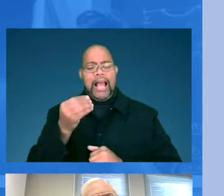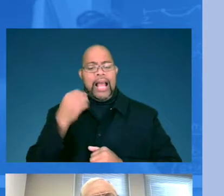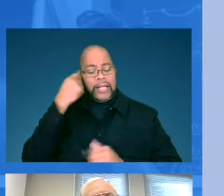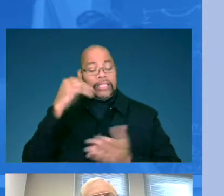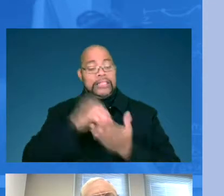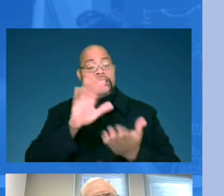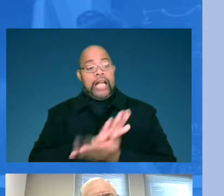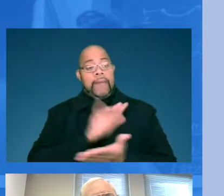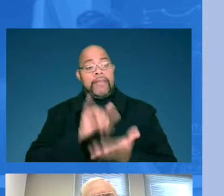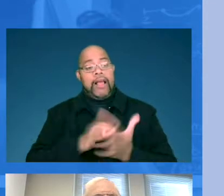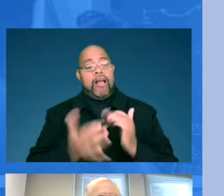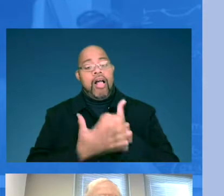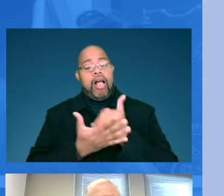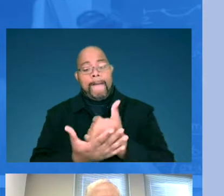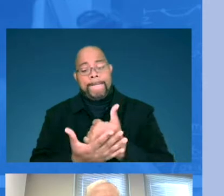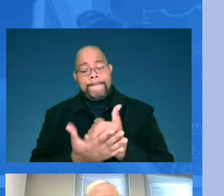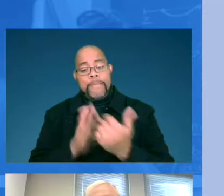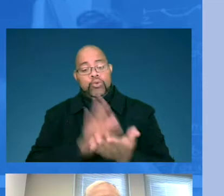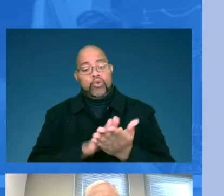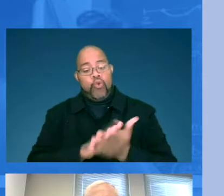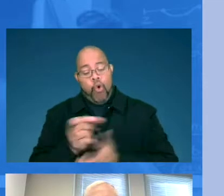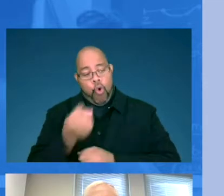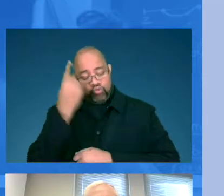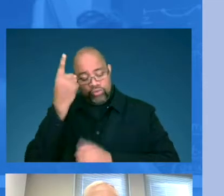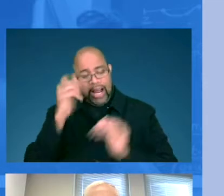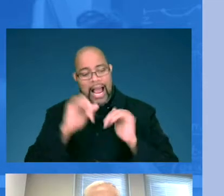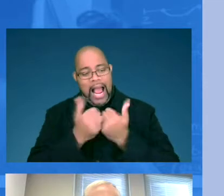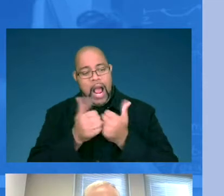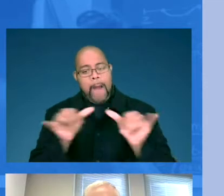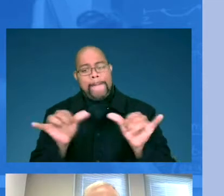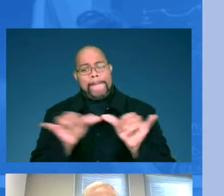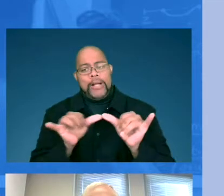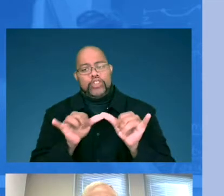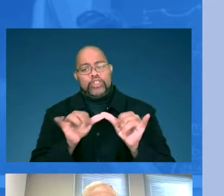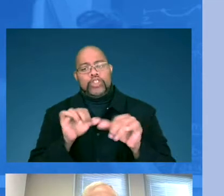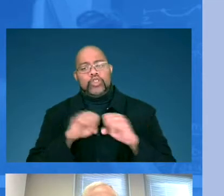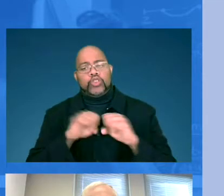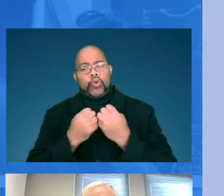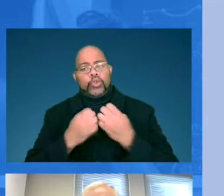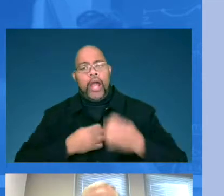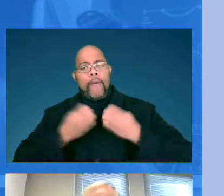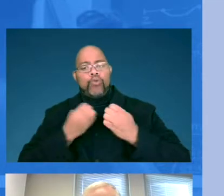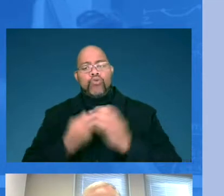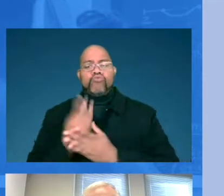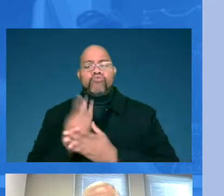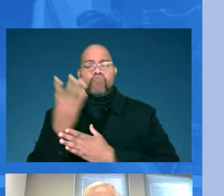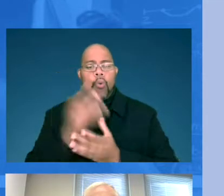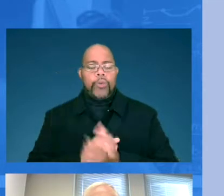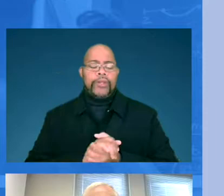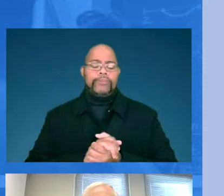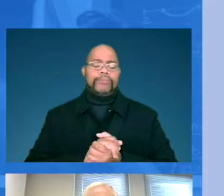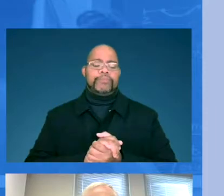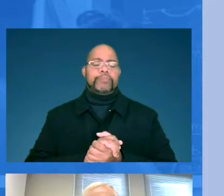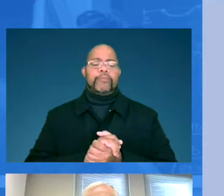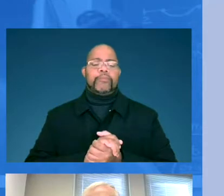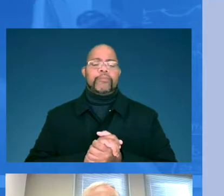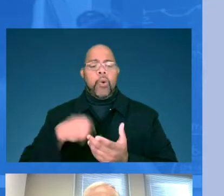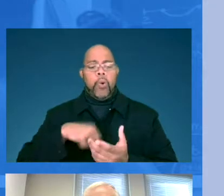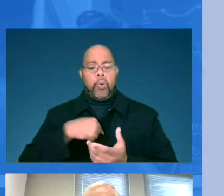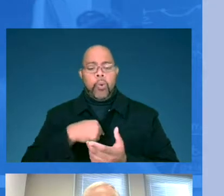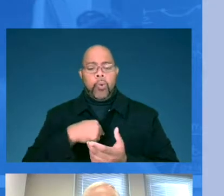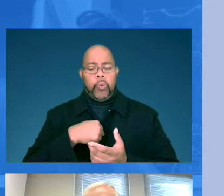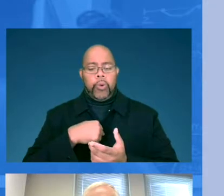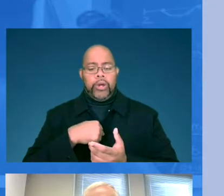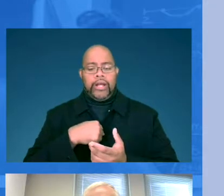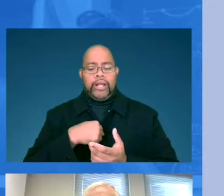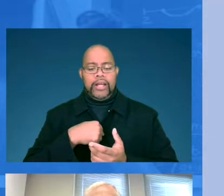schools understand how to measure social-emotional growth. We are a flat-axe state, which revolves around